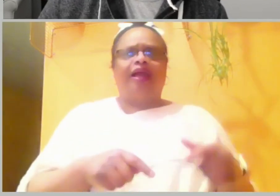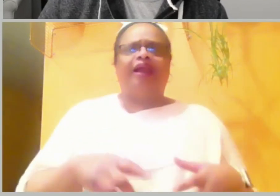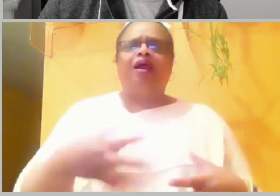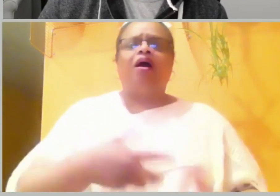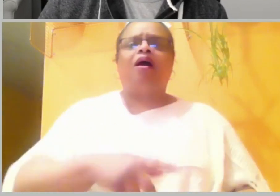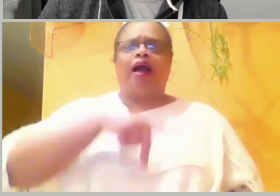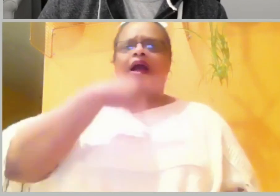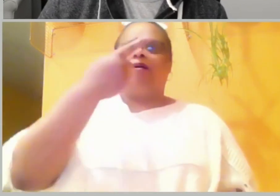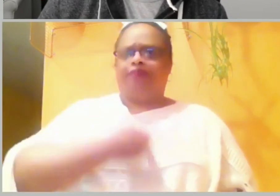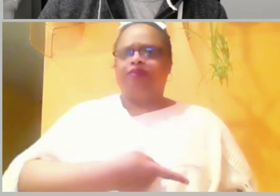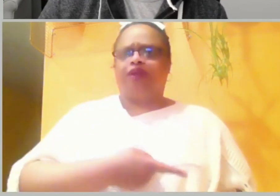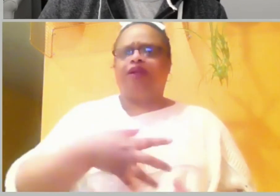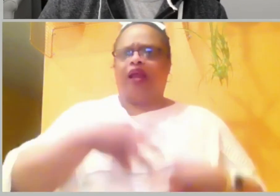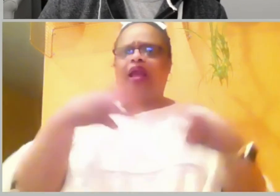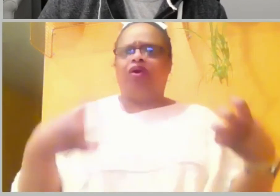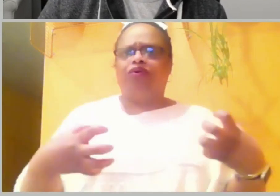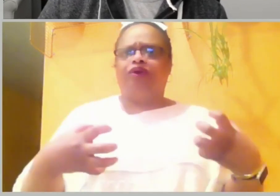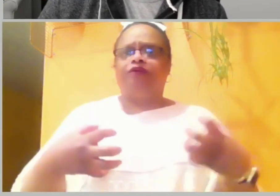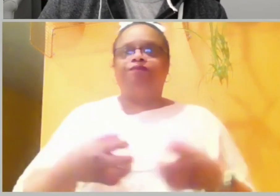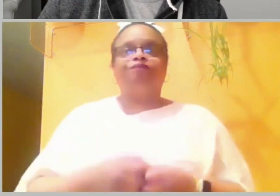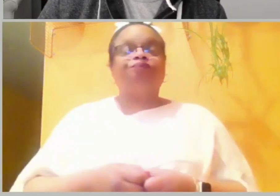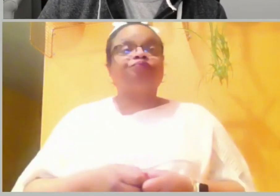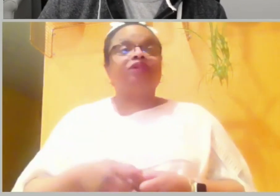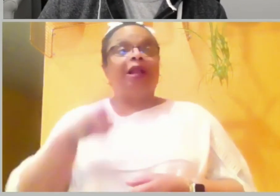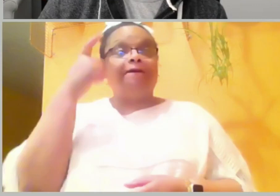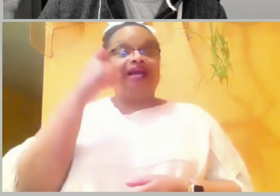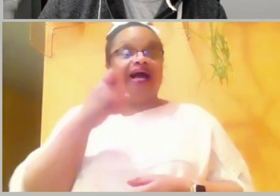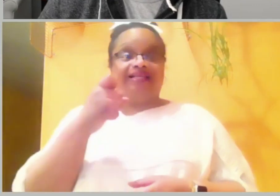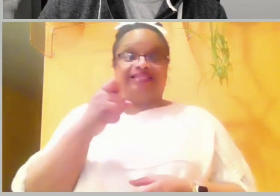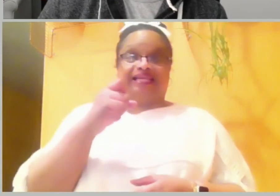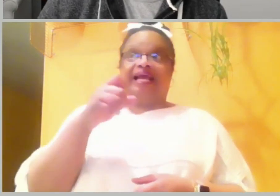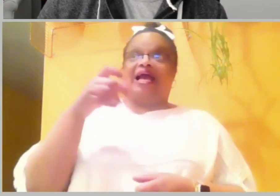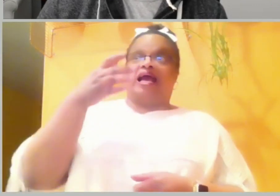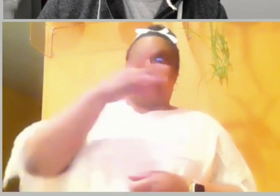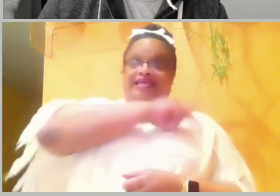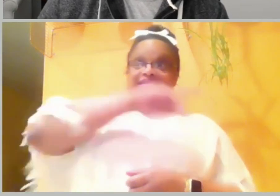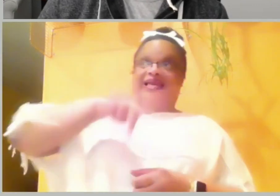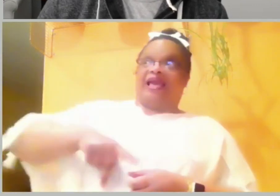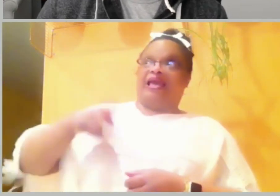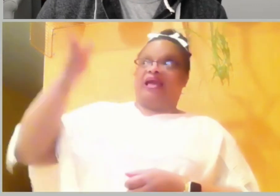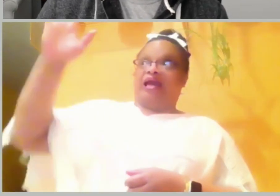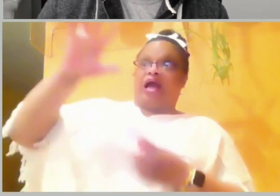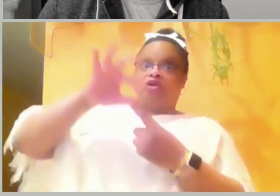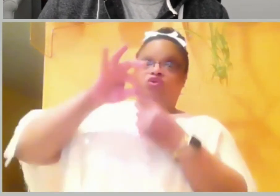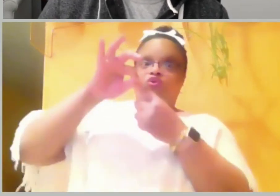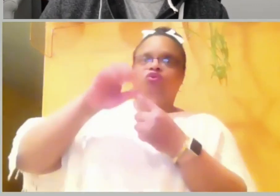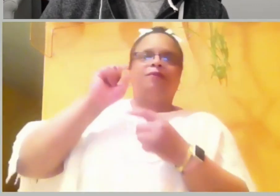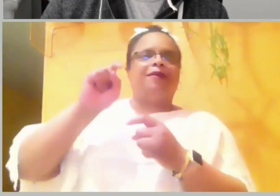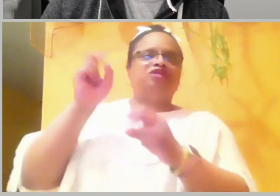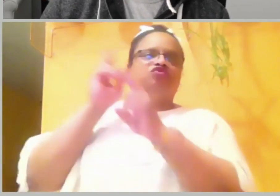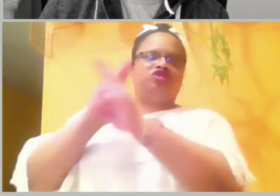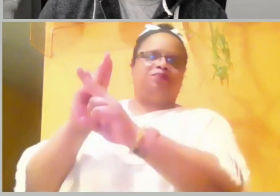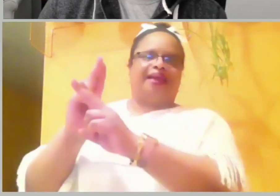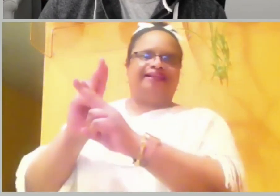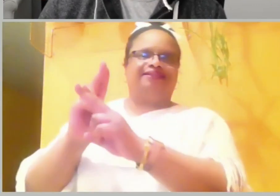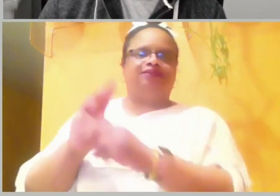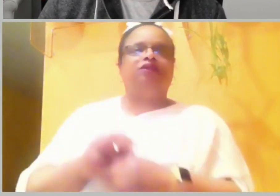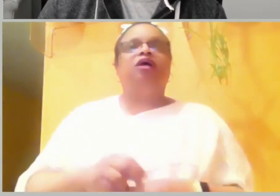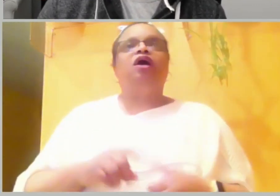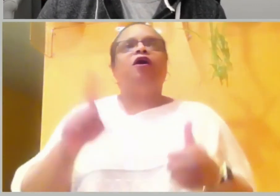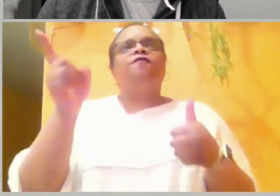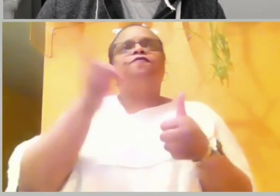opposed Israel as they were coming out of Egypt during the Exodus. If you remember in 1 Samuel 15, the